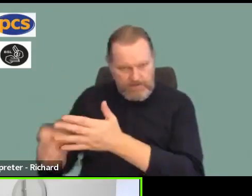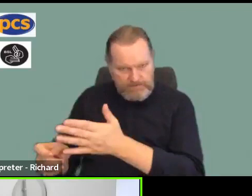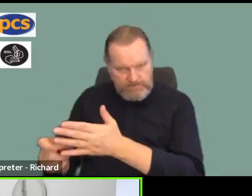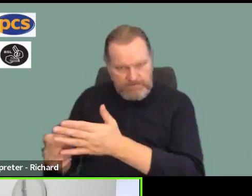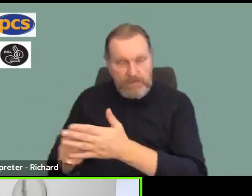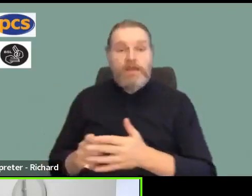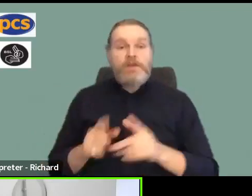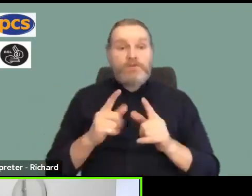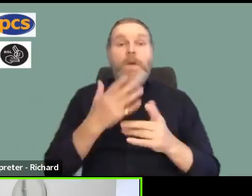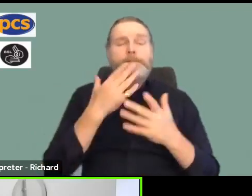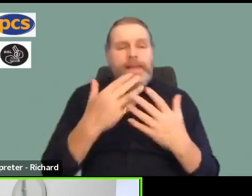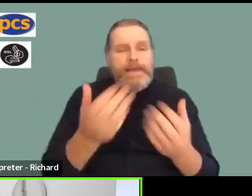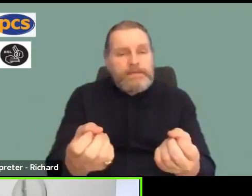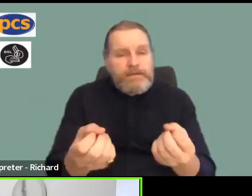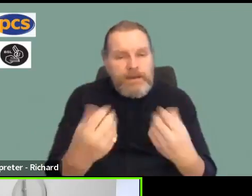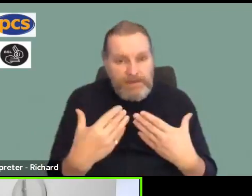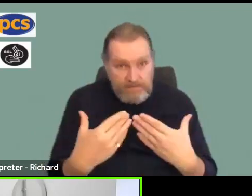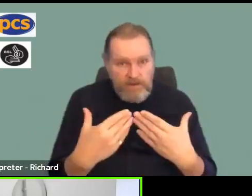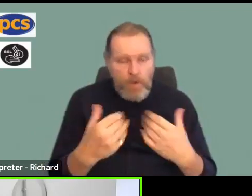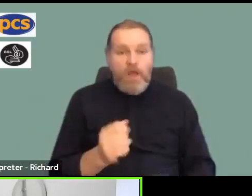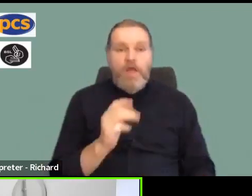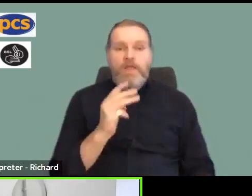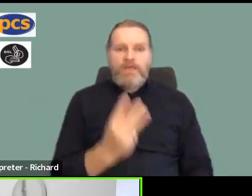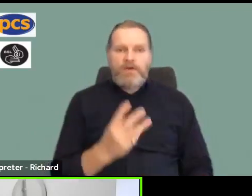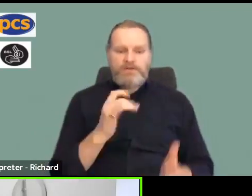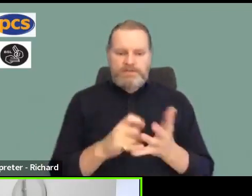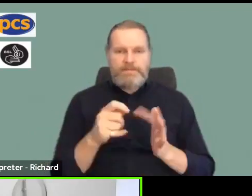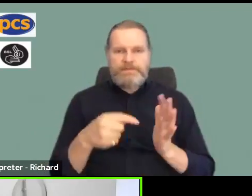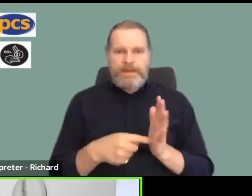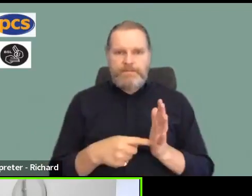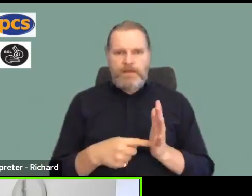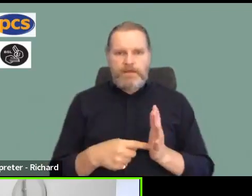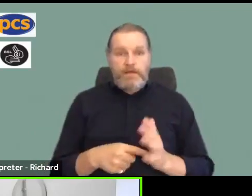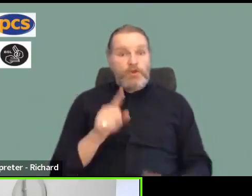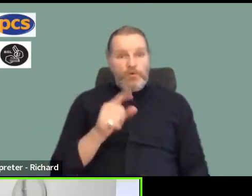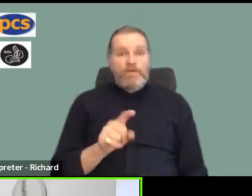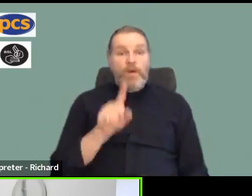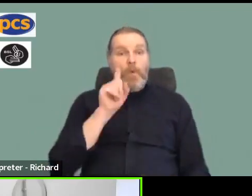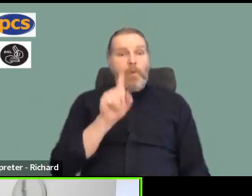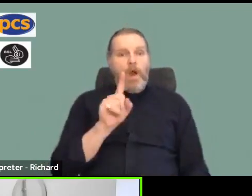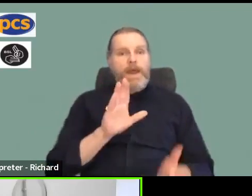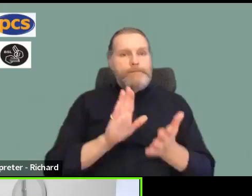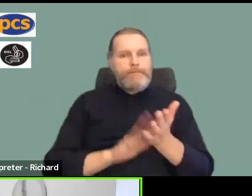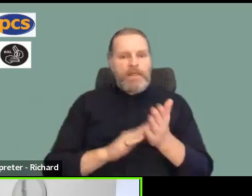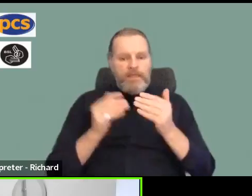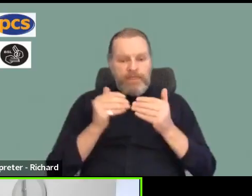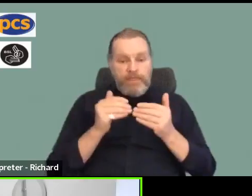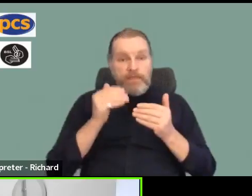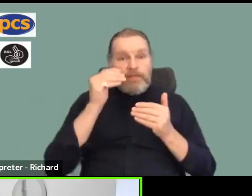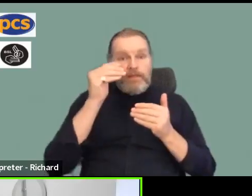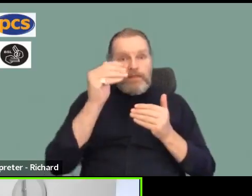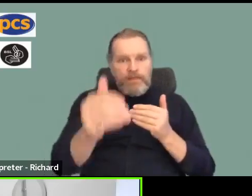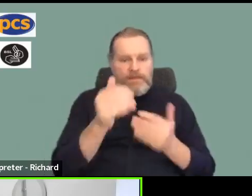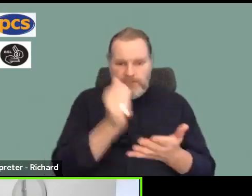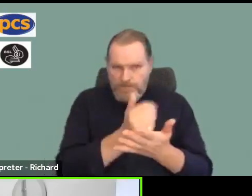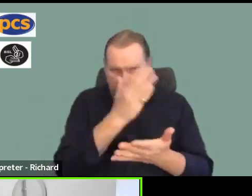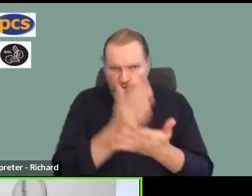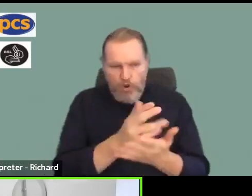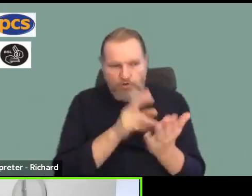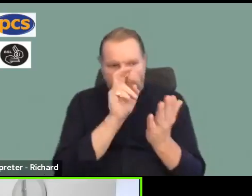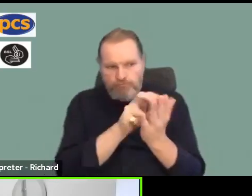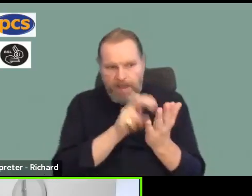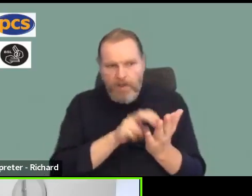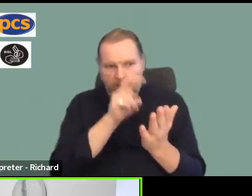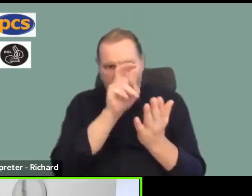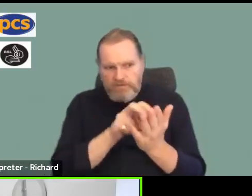It's the 3rd of August today. So we've got exactly one month to do this and to make sure the records are absolutely as